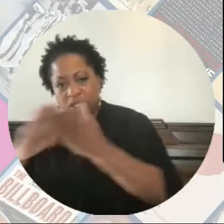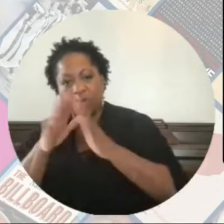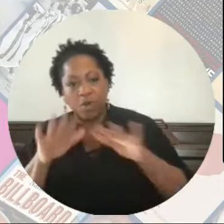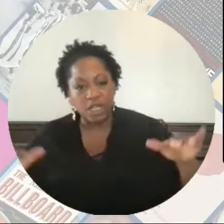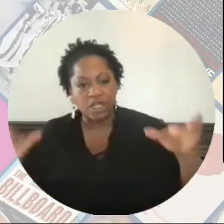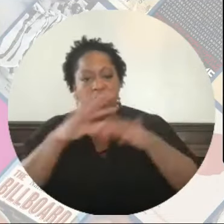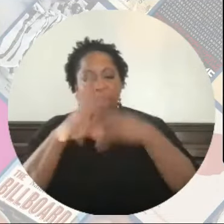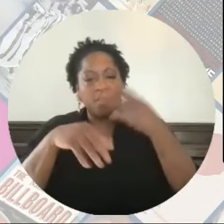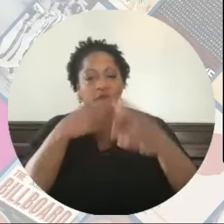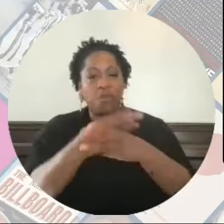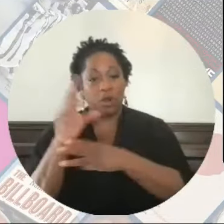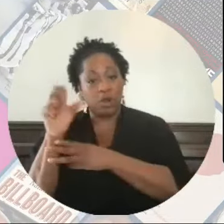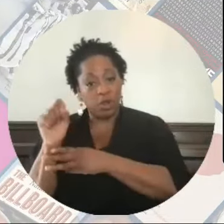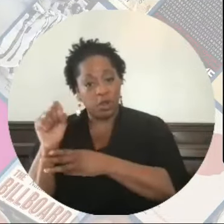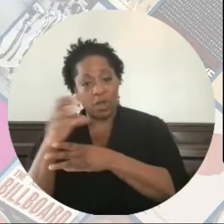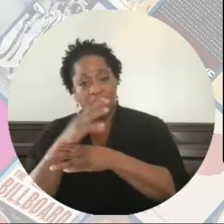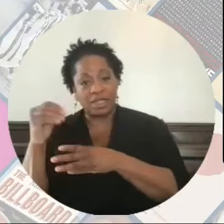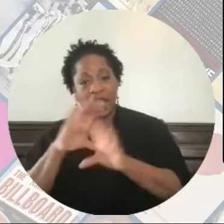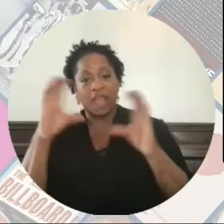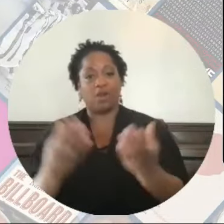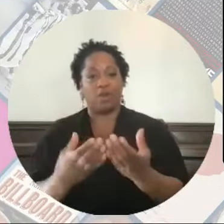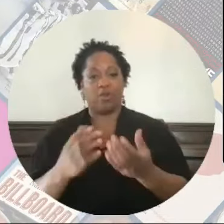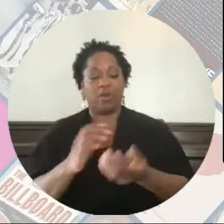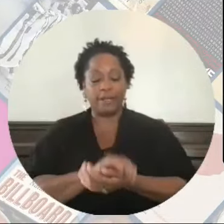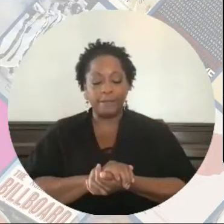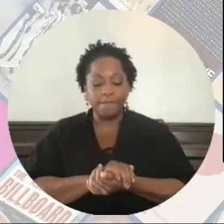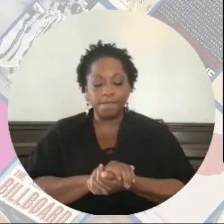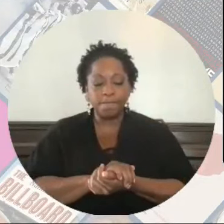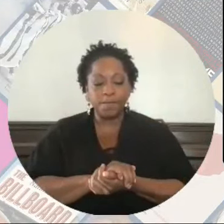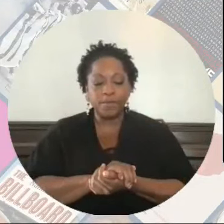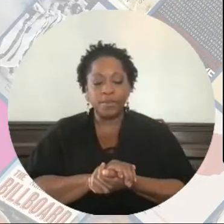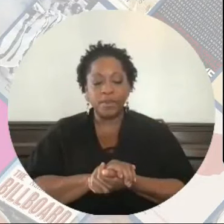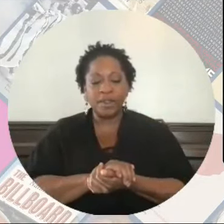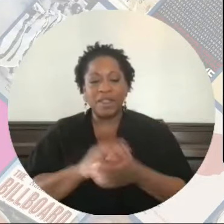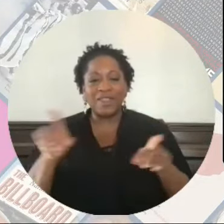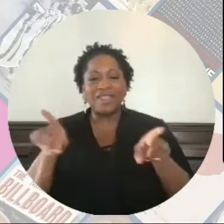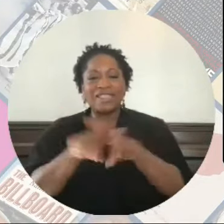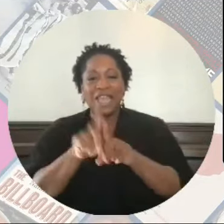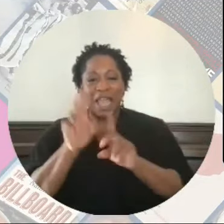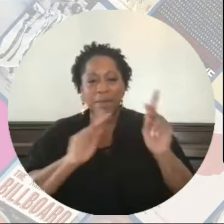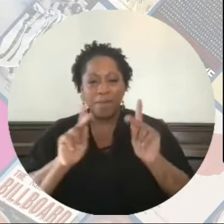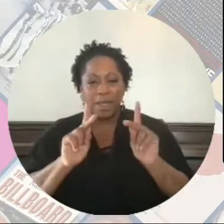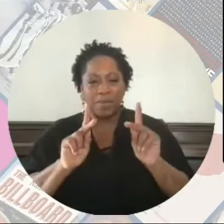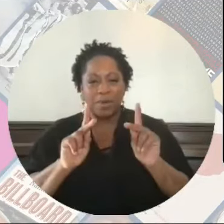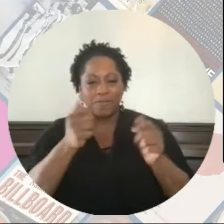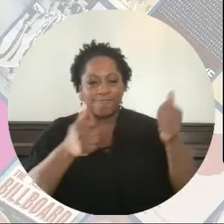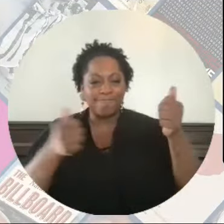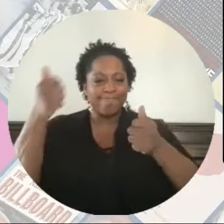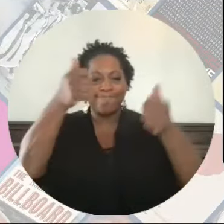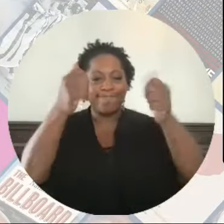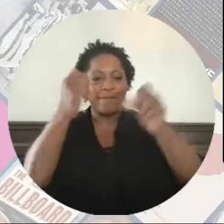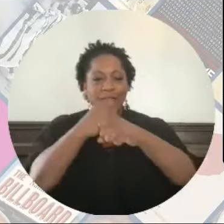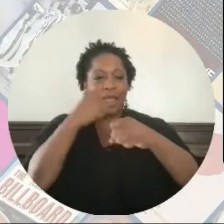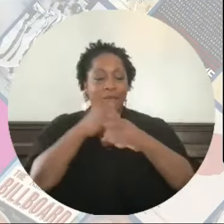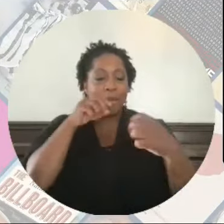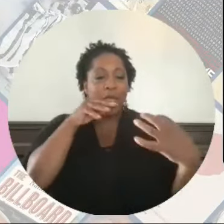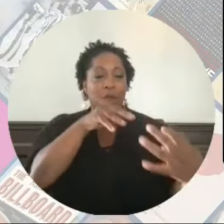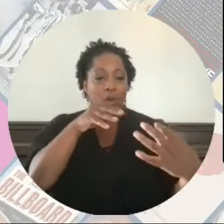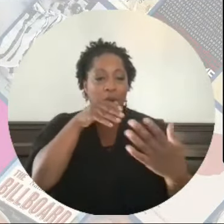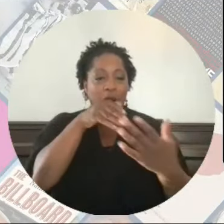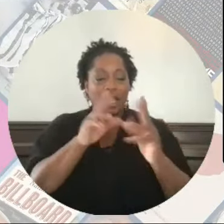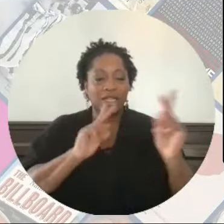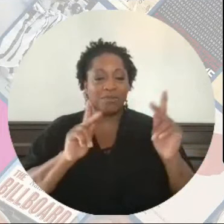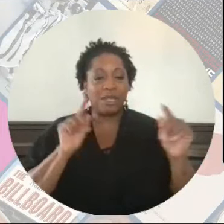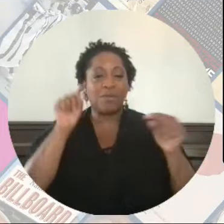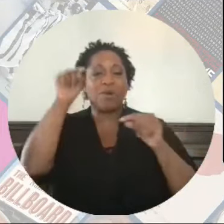not just in the United States. The same forces that make war against our